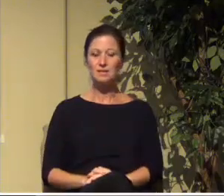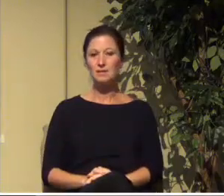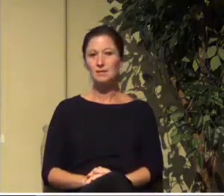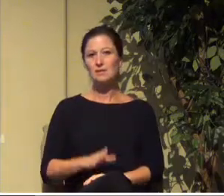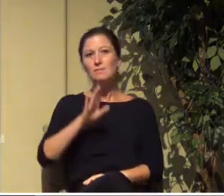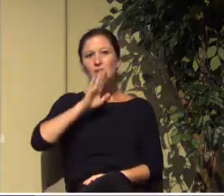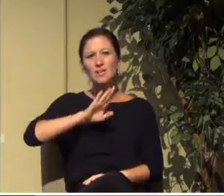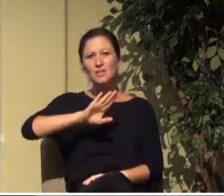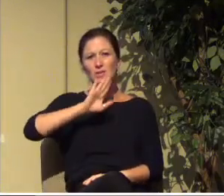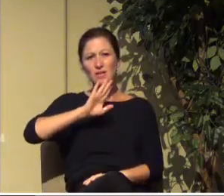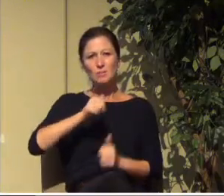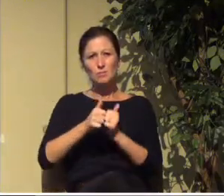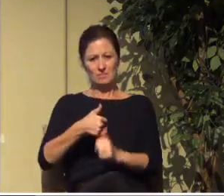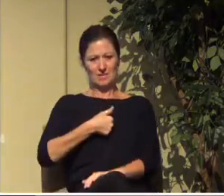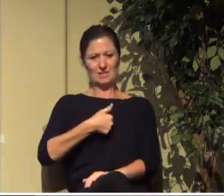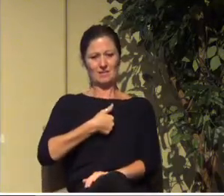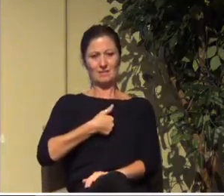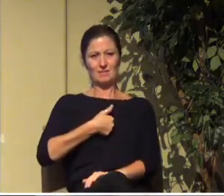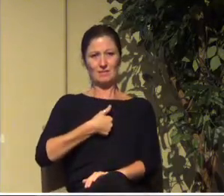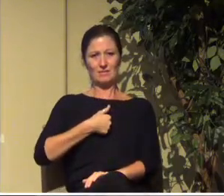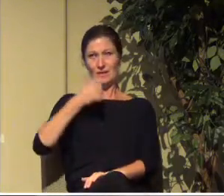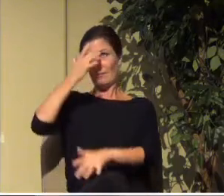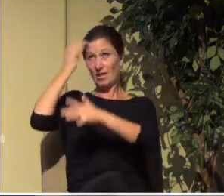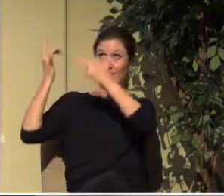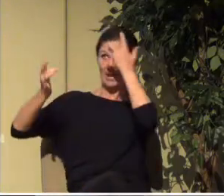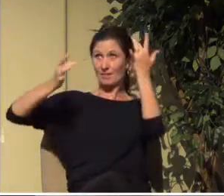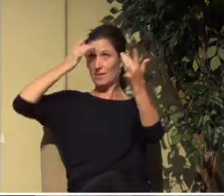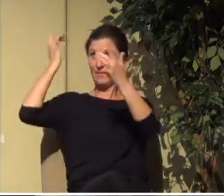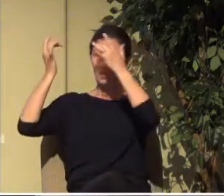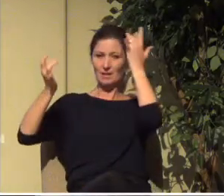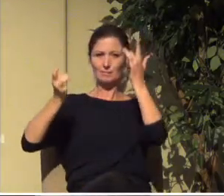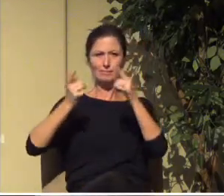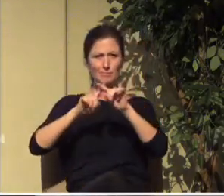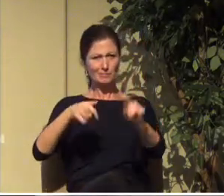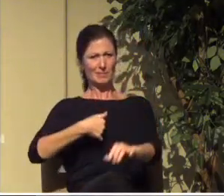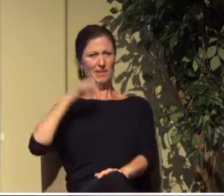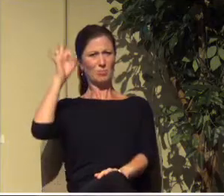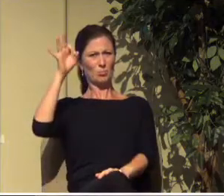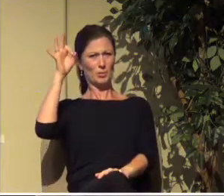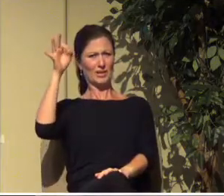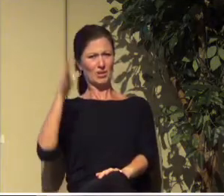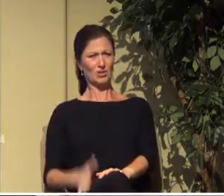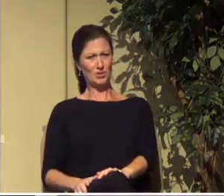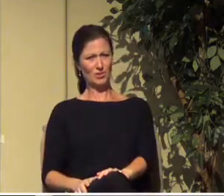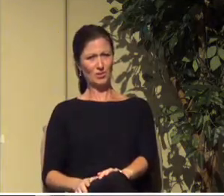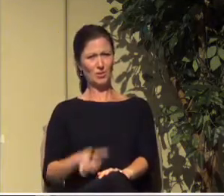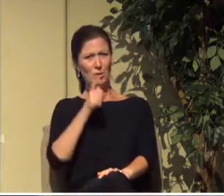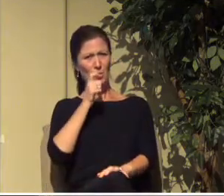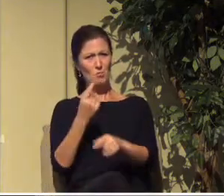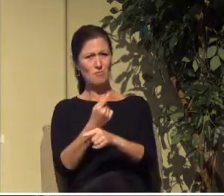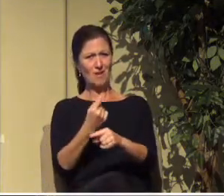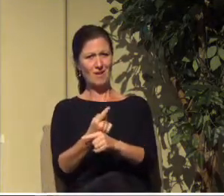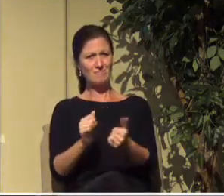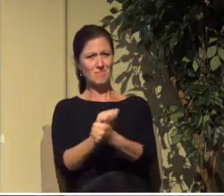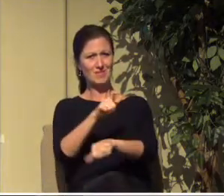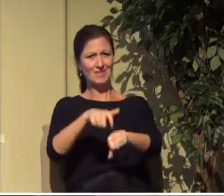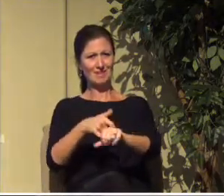I'm so quick to forget all that God has done for me. And I preach about it. Man, you'd think if someone could get it right, it'd be the guy who's always studying this stuff, right?